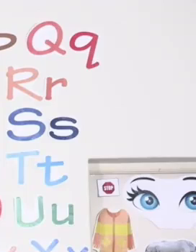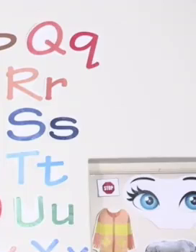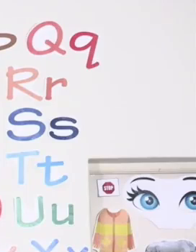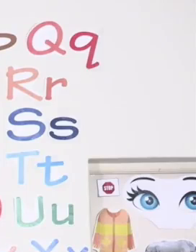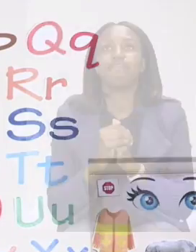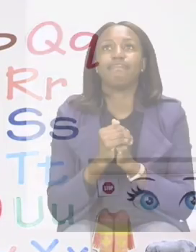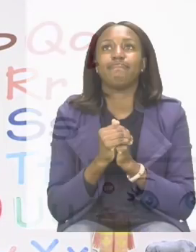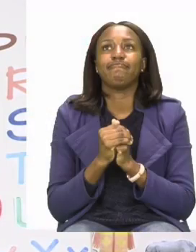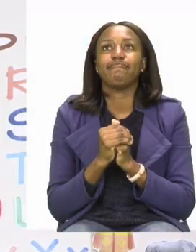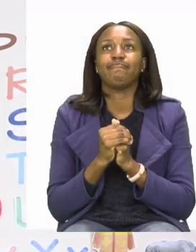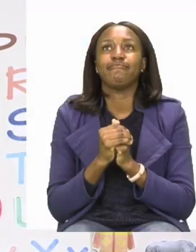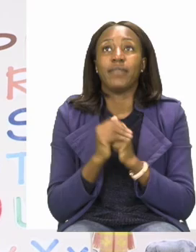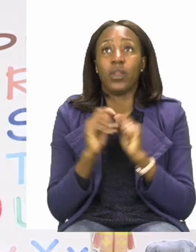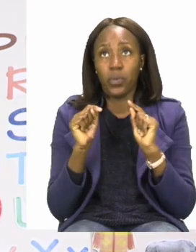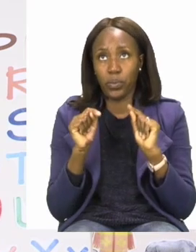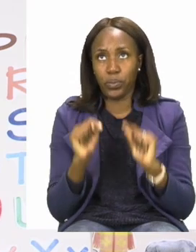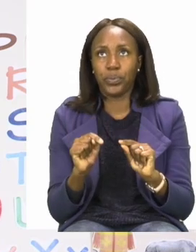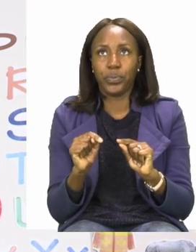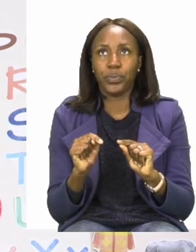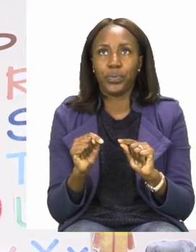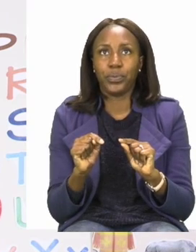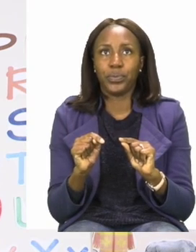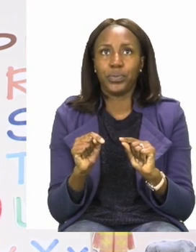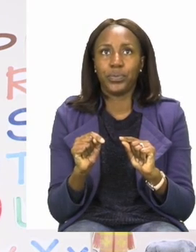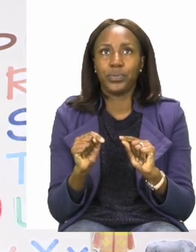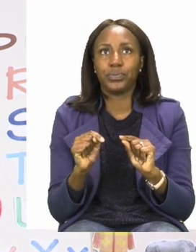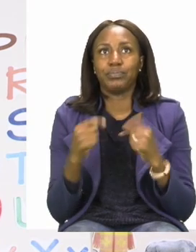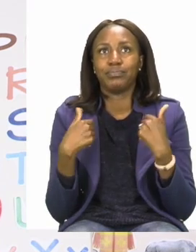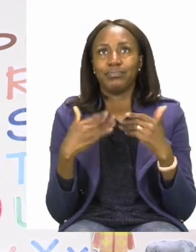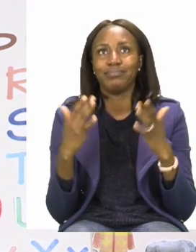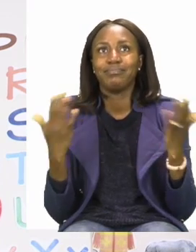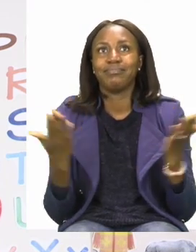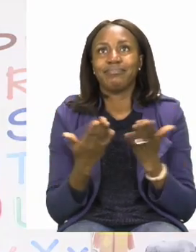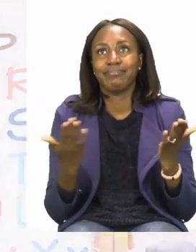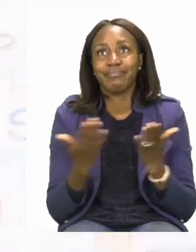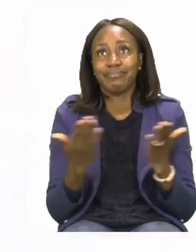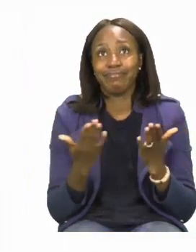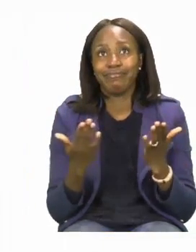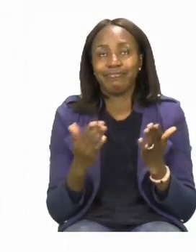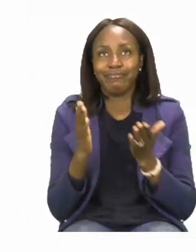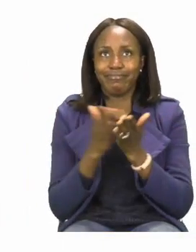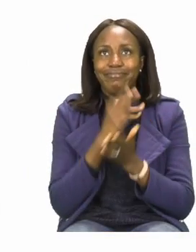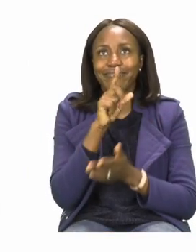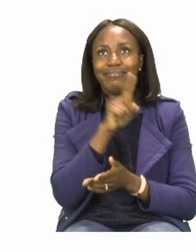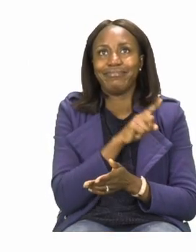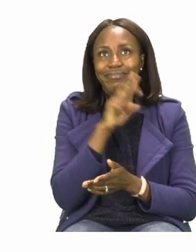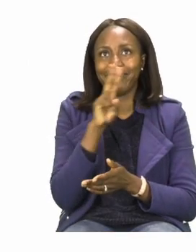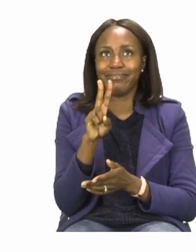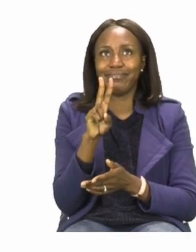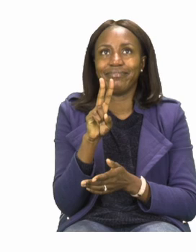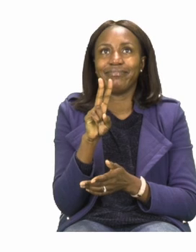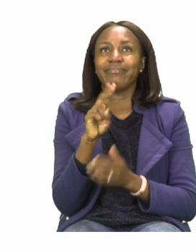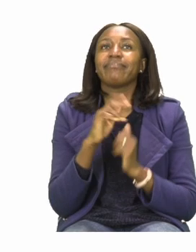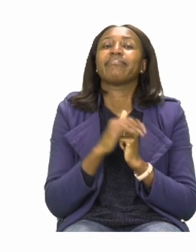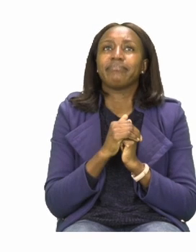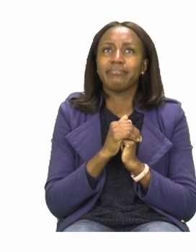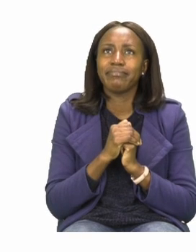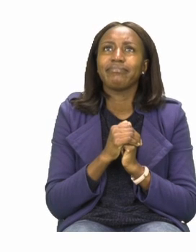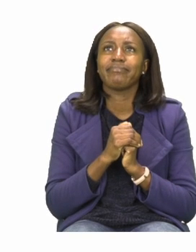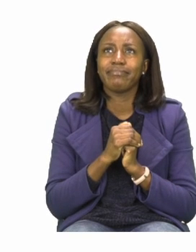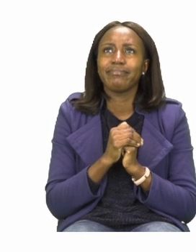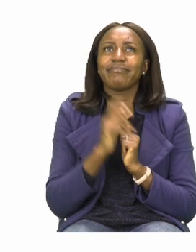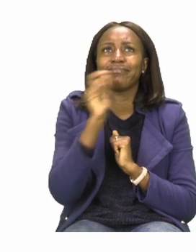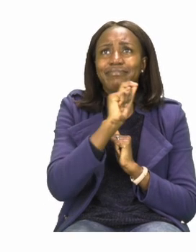For our lesson today boys and girls, we are all going to start on page 12. On page 12, we are going to be doing a